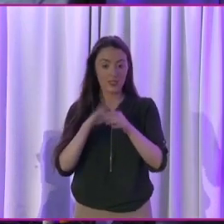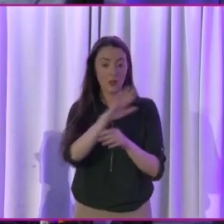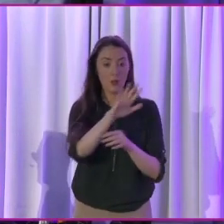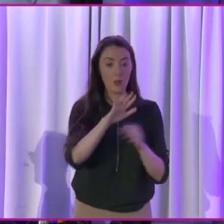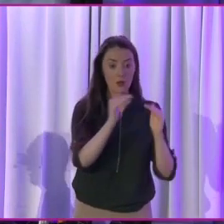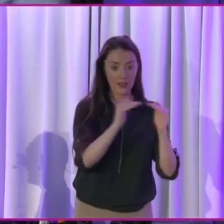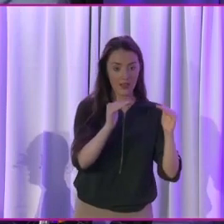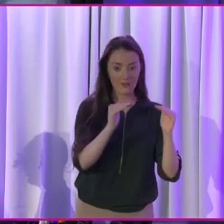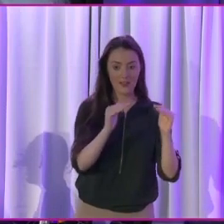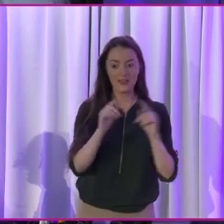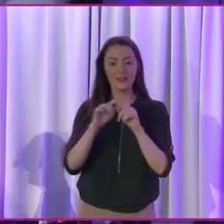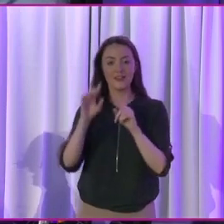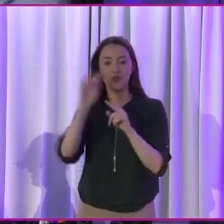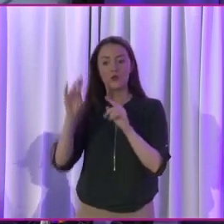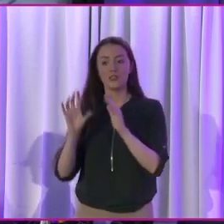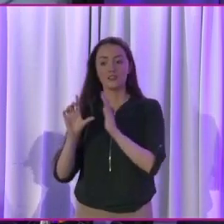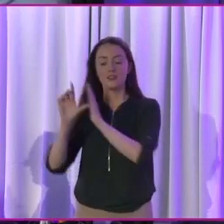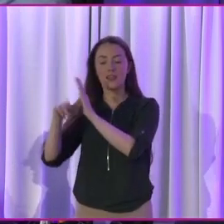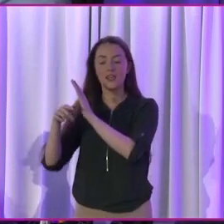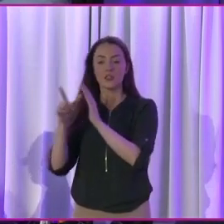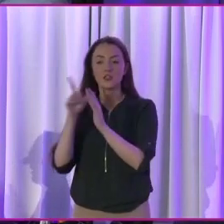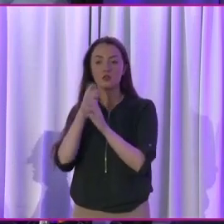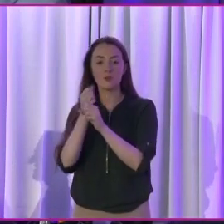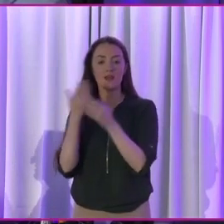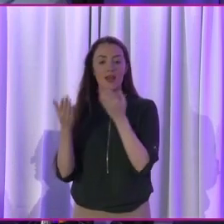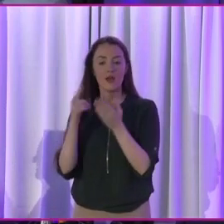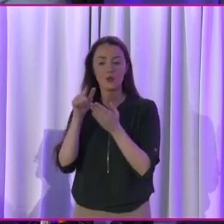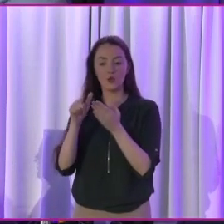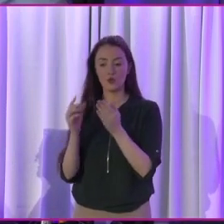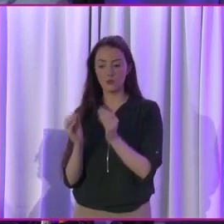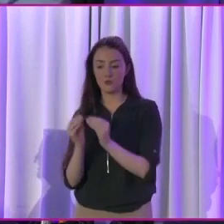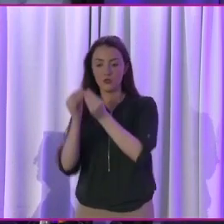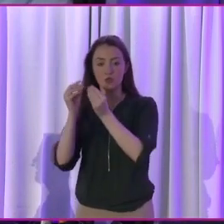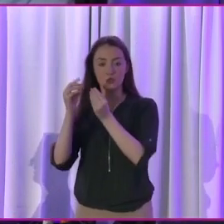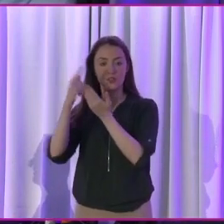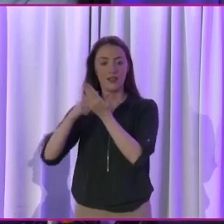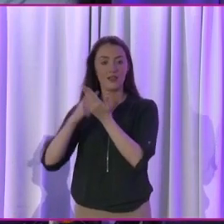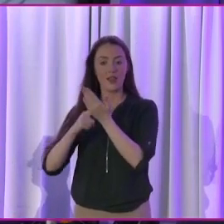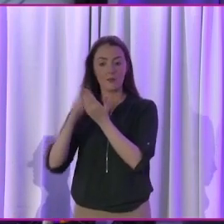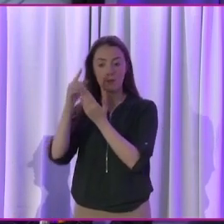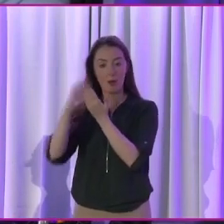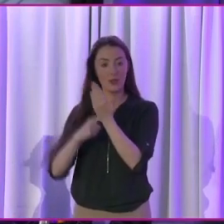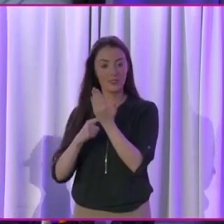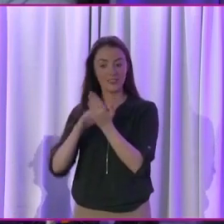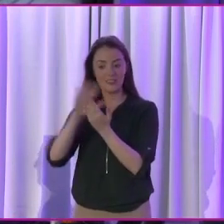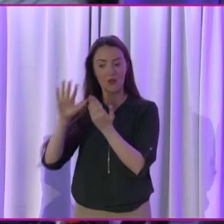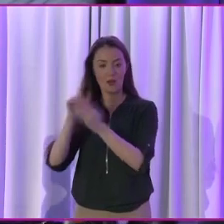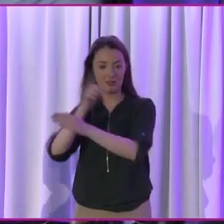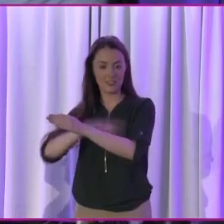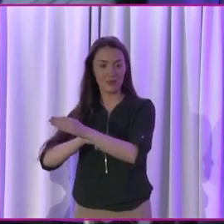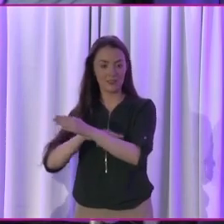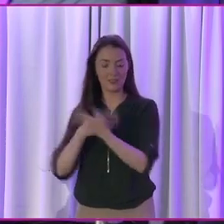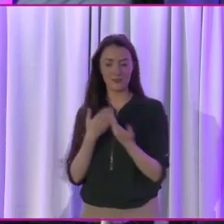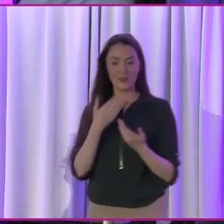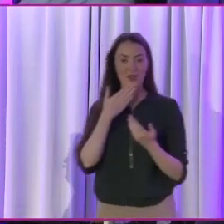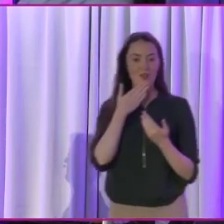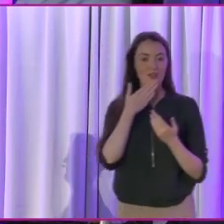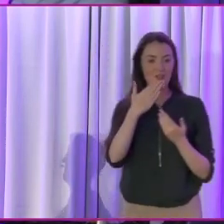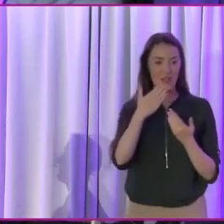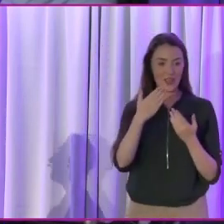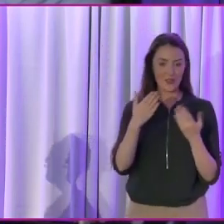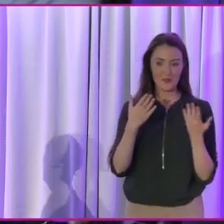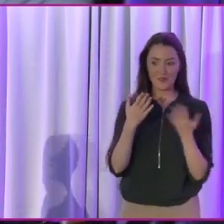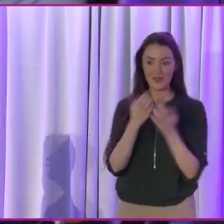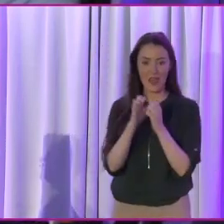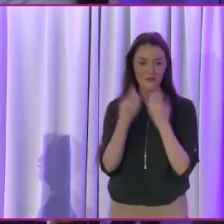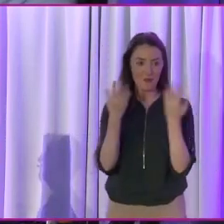I'll ask you the other thing then again about how are you forming Labour policies around disability? Well, thank you very much, James. And may I say again, you're